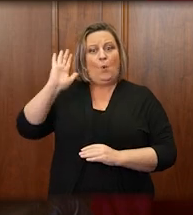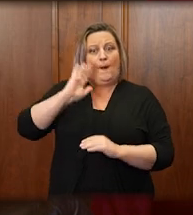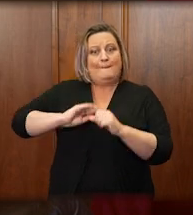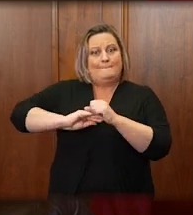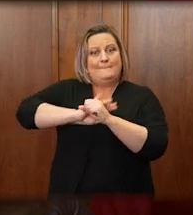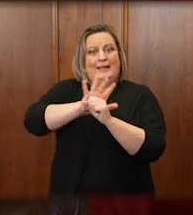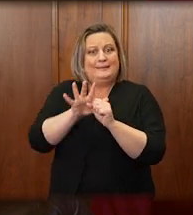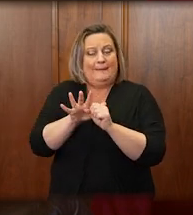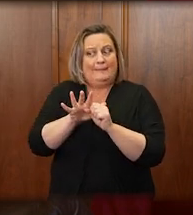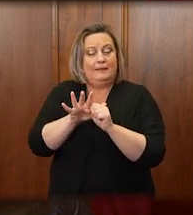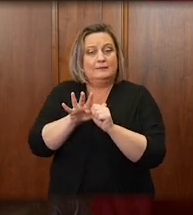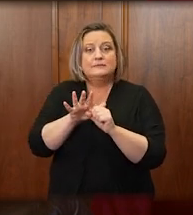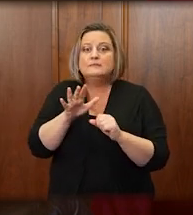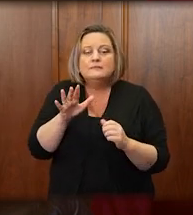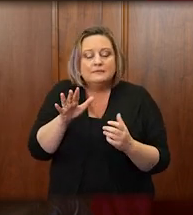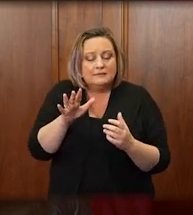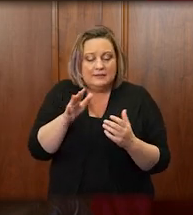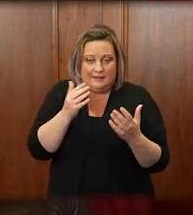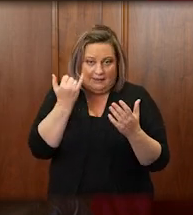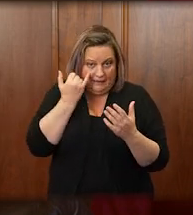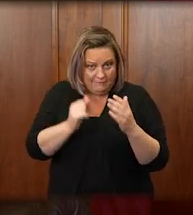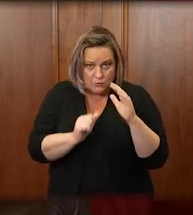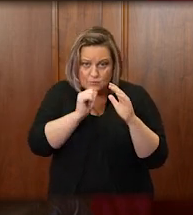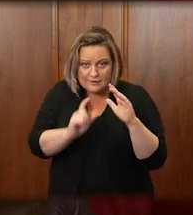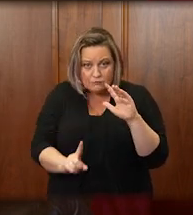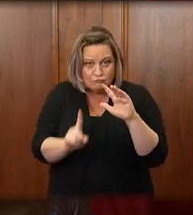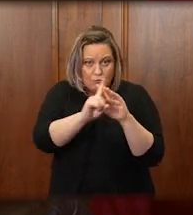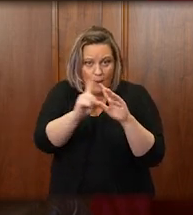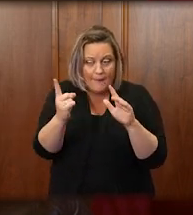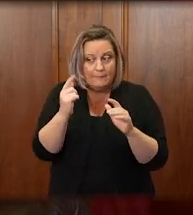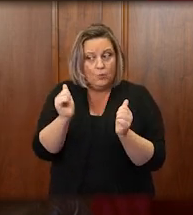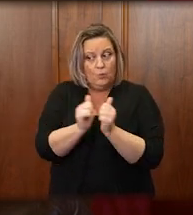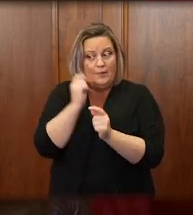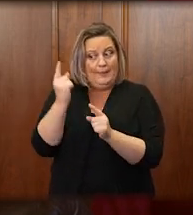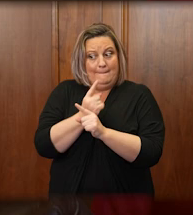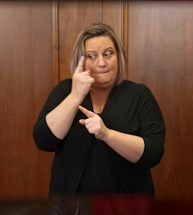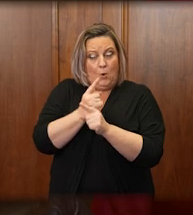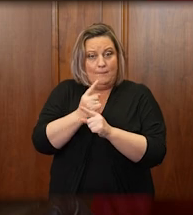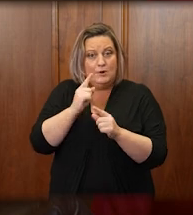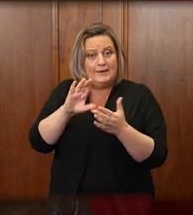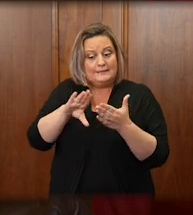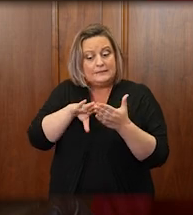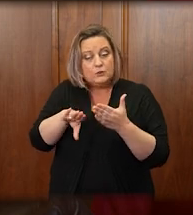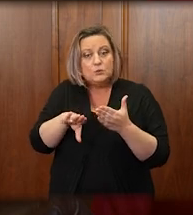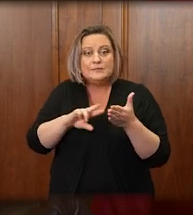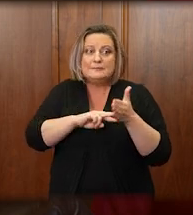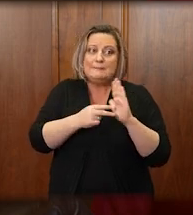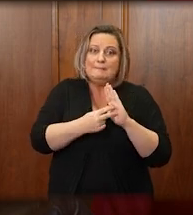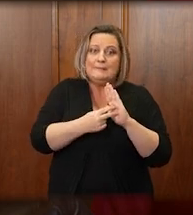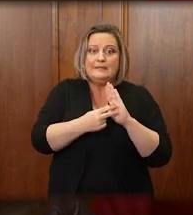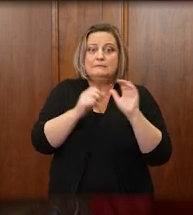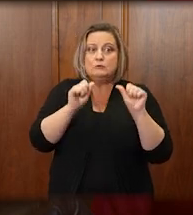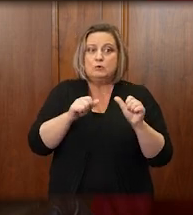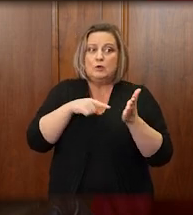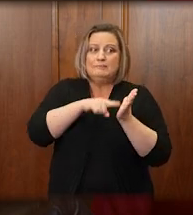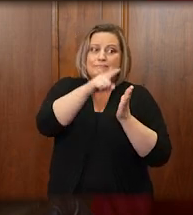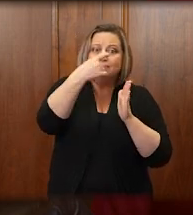who failed to report for service without an adequate excuse were summoned to court and might be fined or even incarcerated.